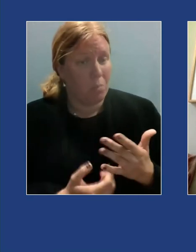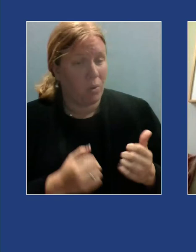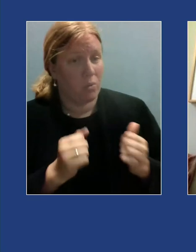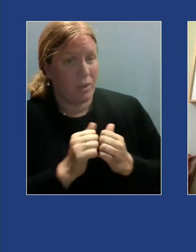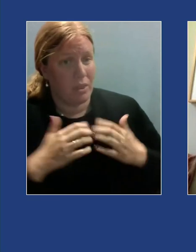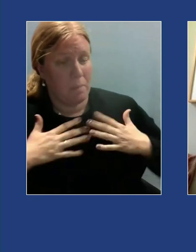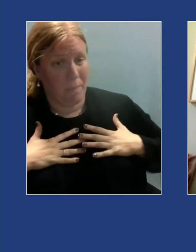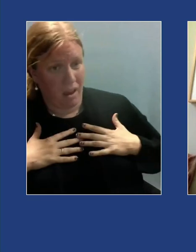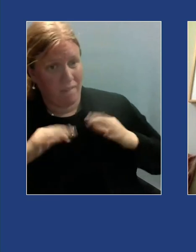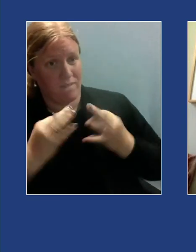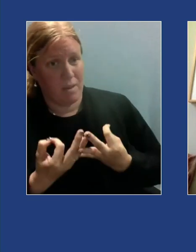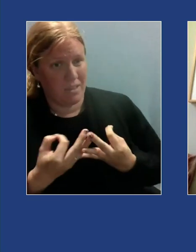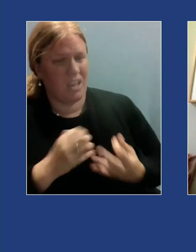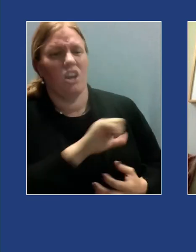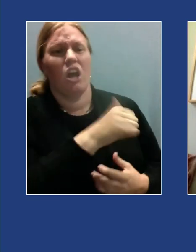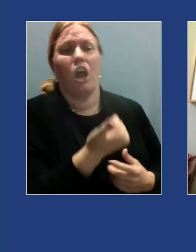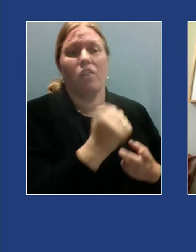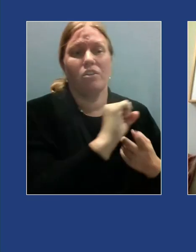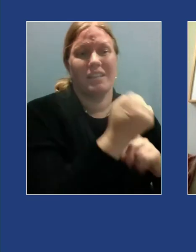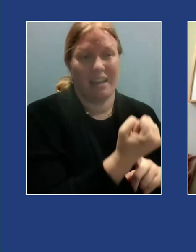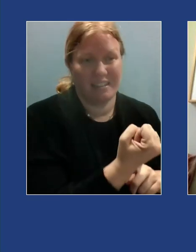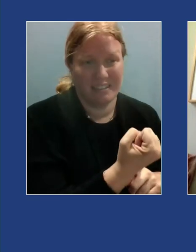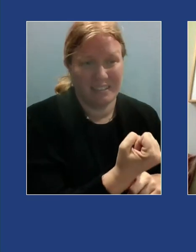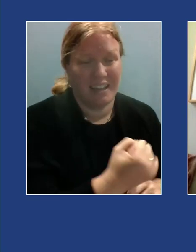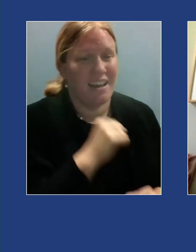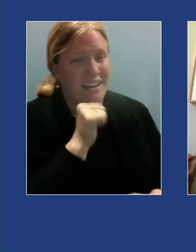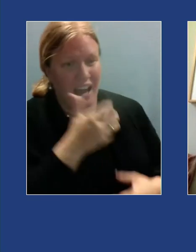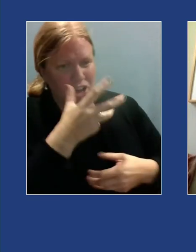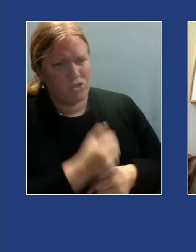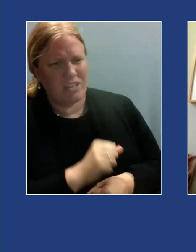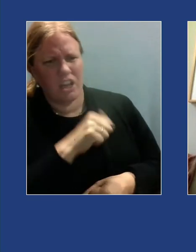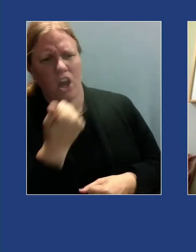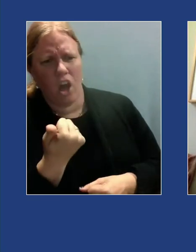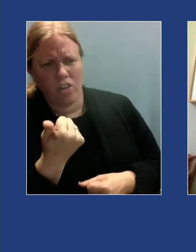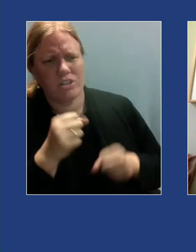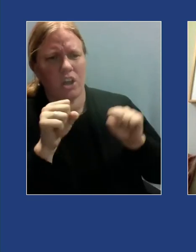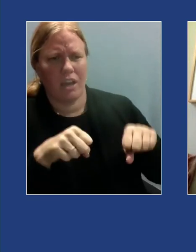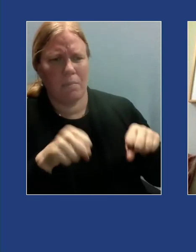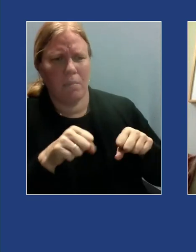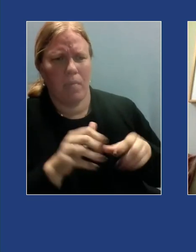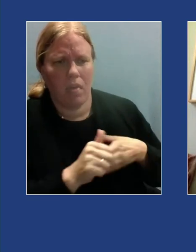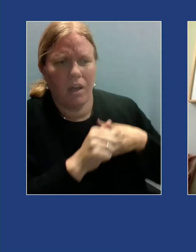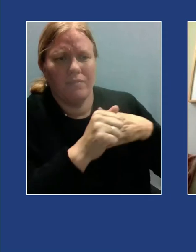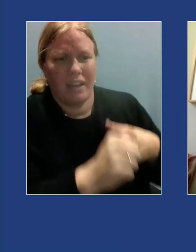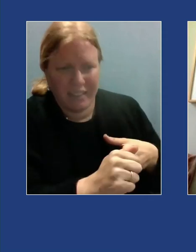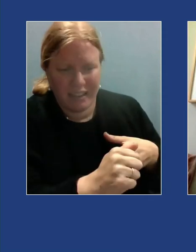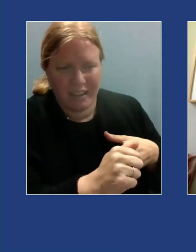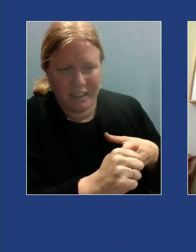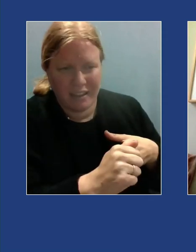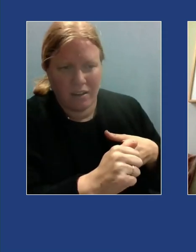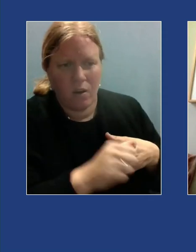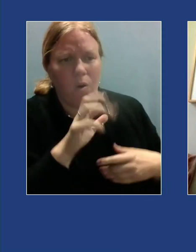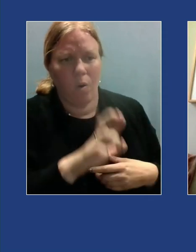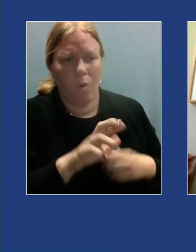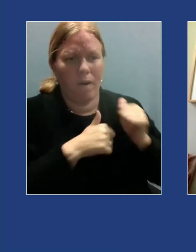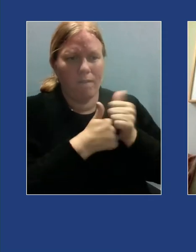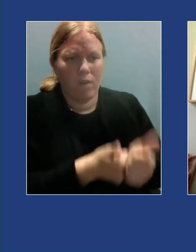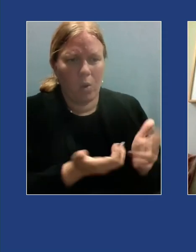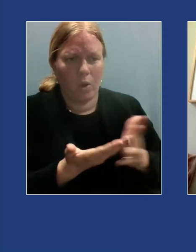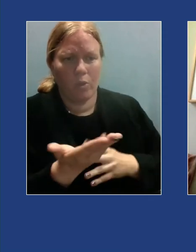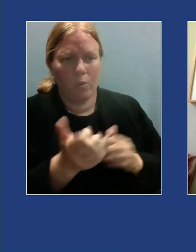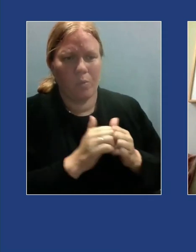other group settings not trusting that others are capable of taking the lead or following through on consequences